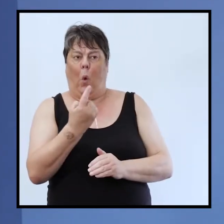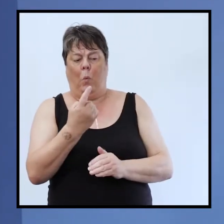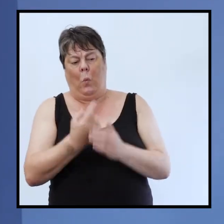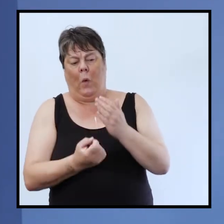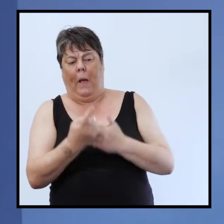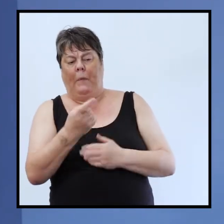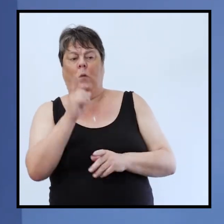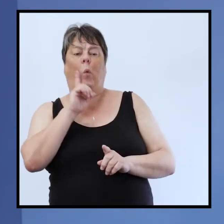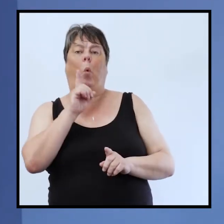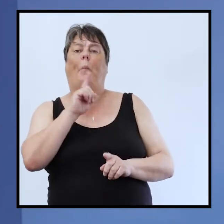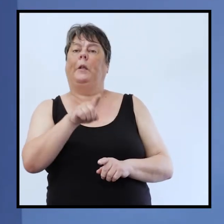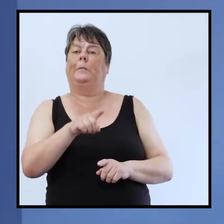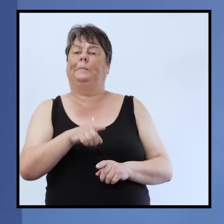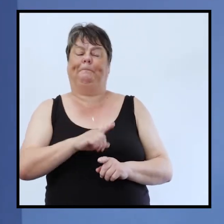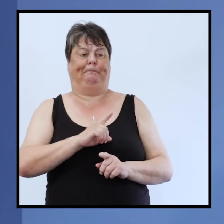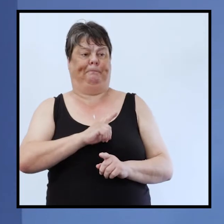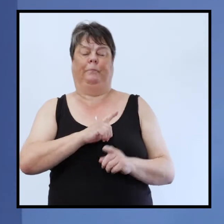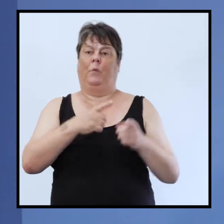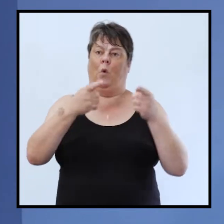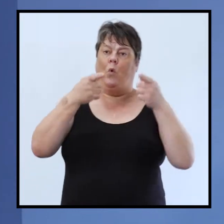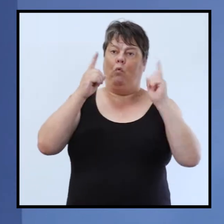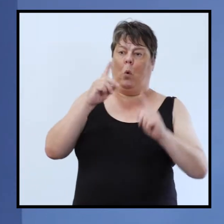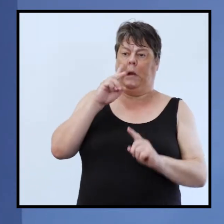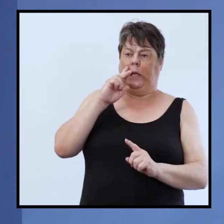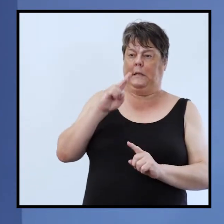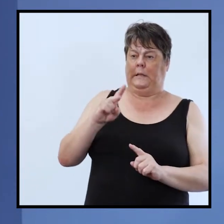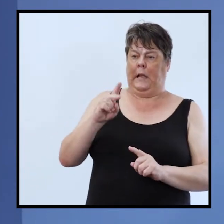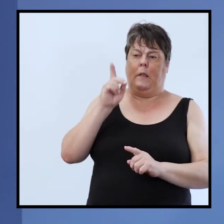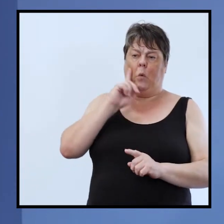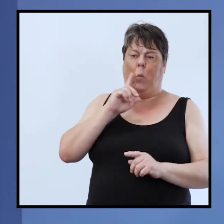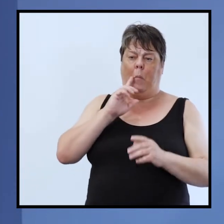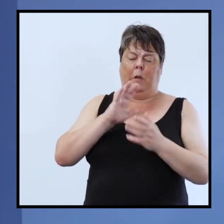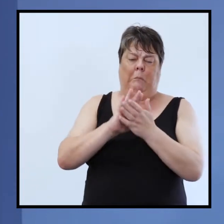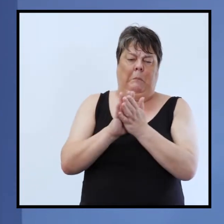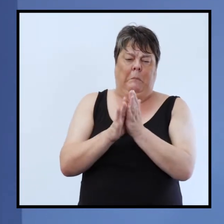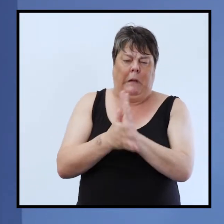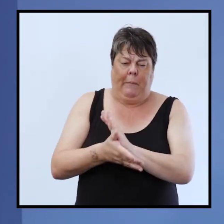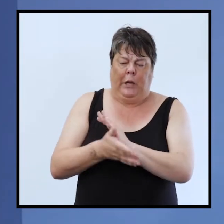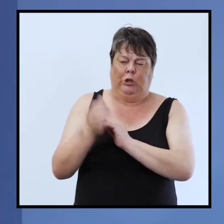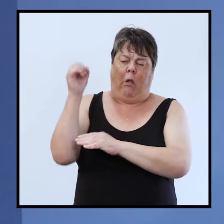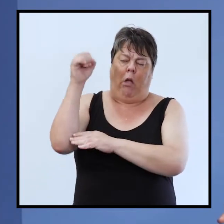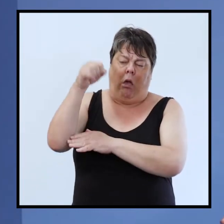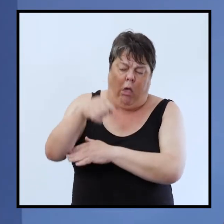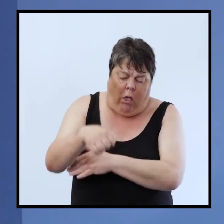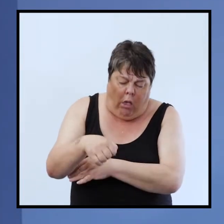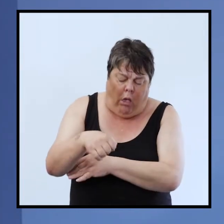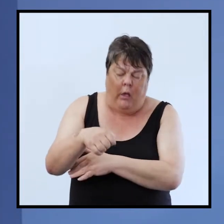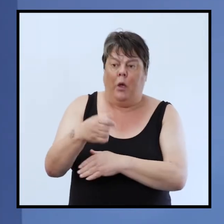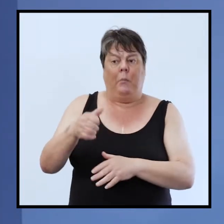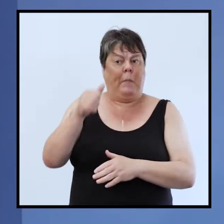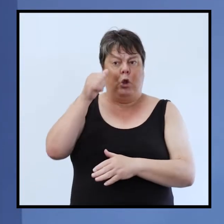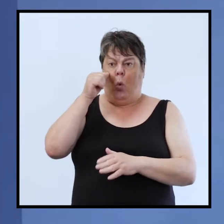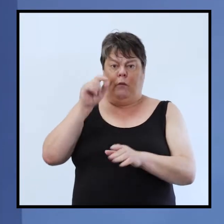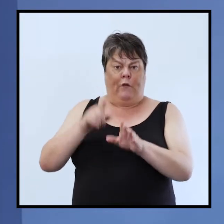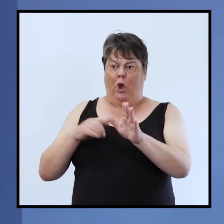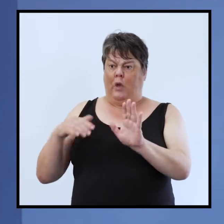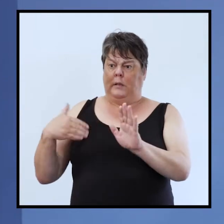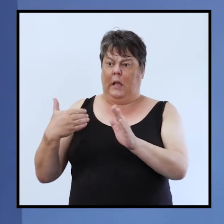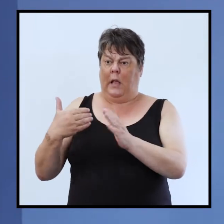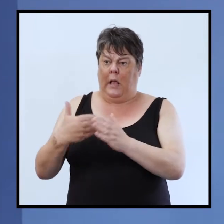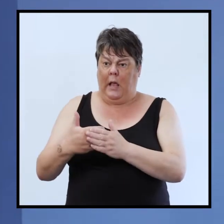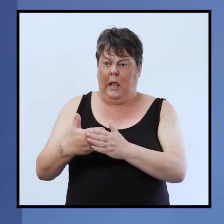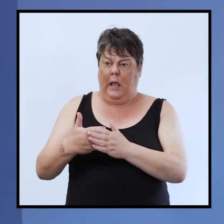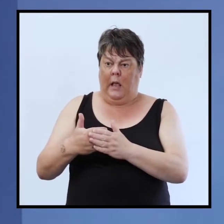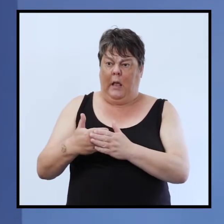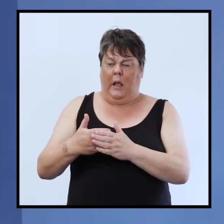because the ruler can see that this broken woman has been healed he would have known her presumably for a while he how